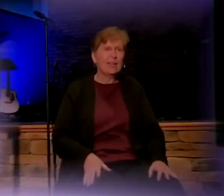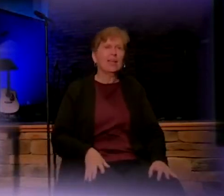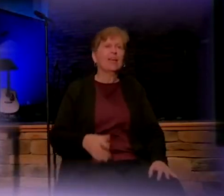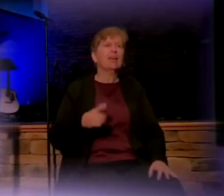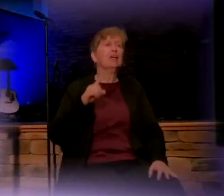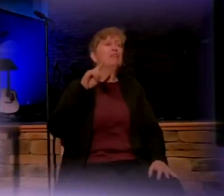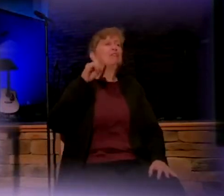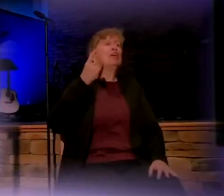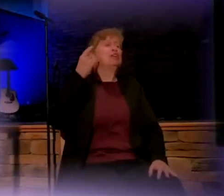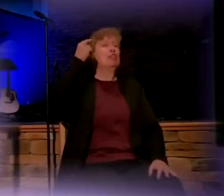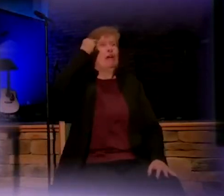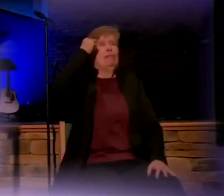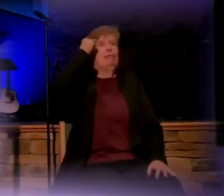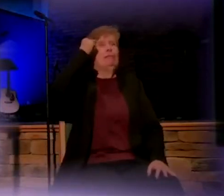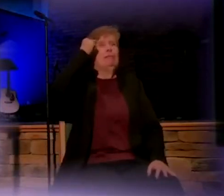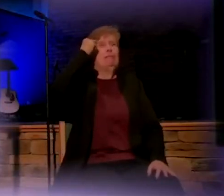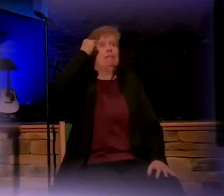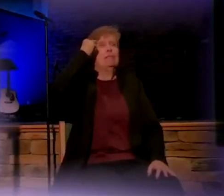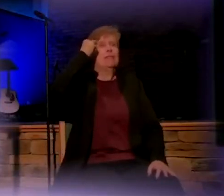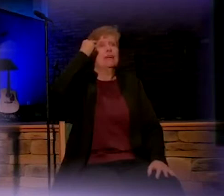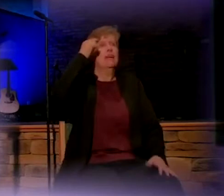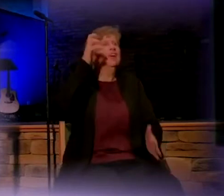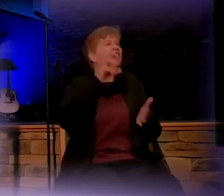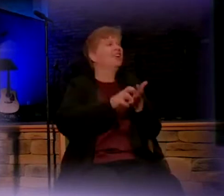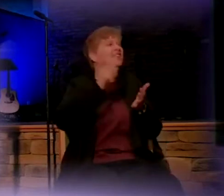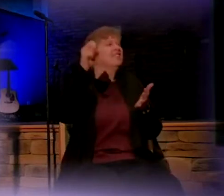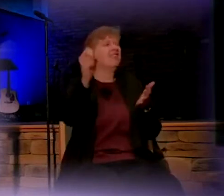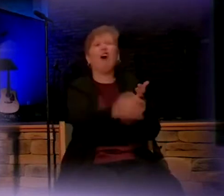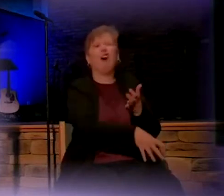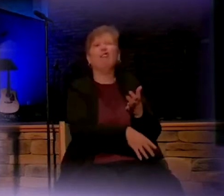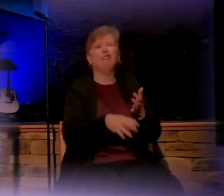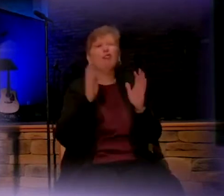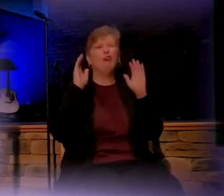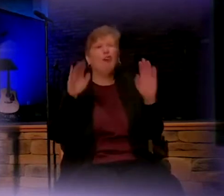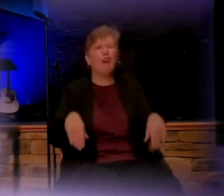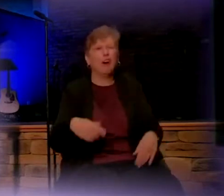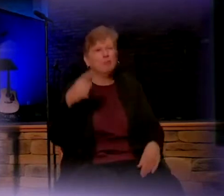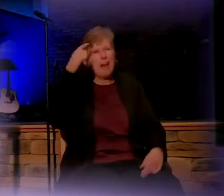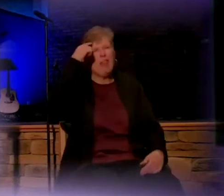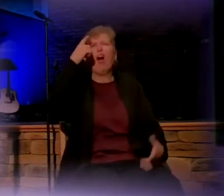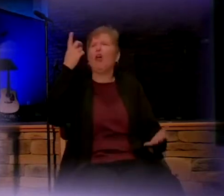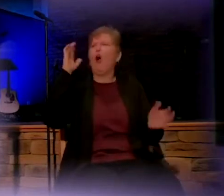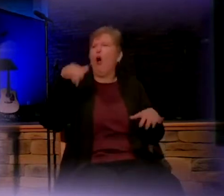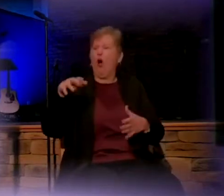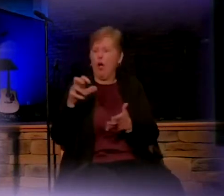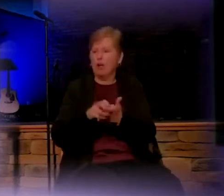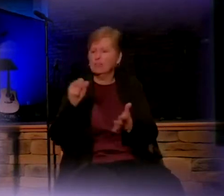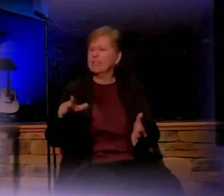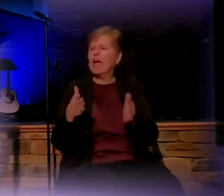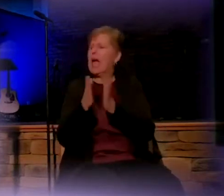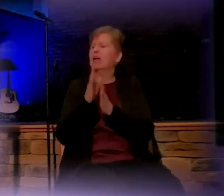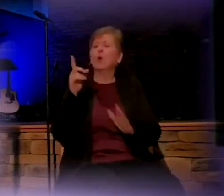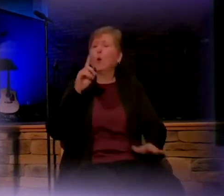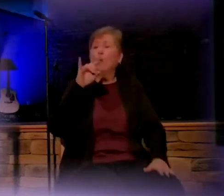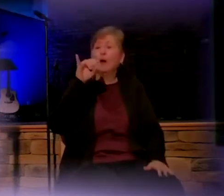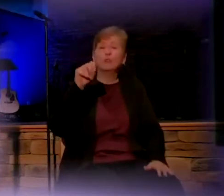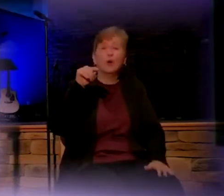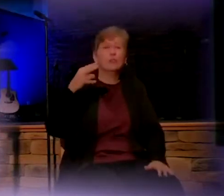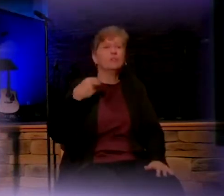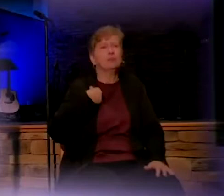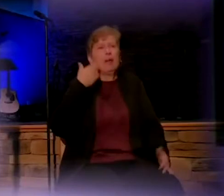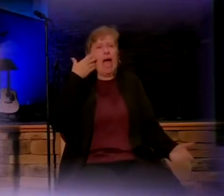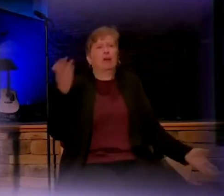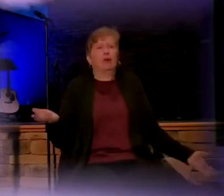was to eliminate him from the manger scene. I mean, if somebody asked, where's Joseph? I would just say, I don't know.